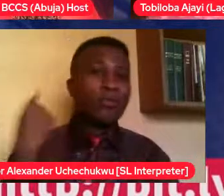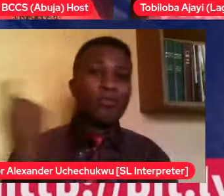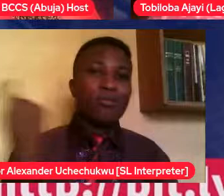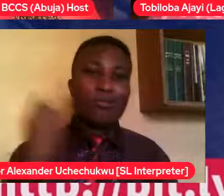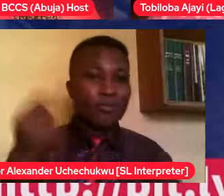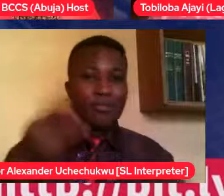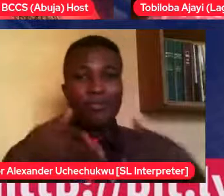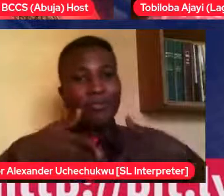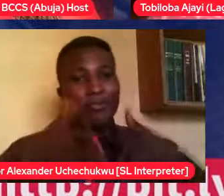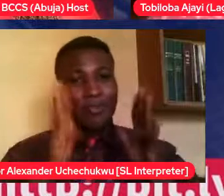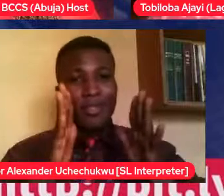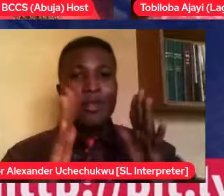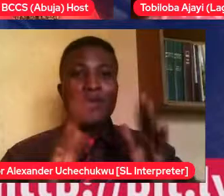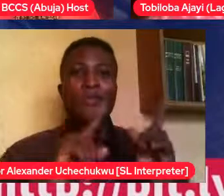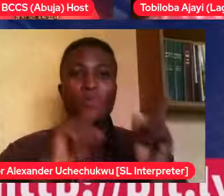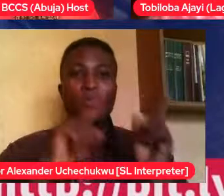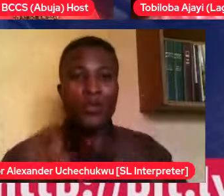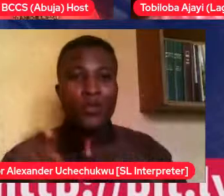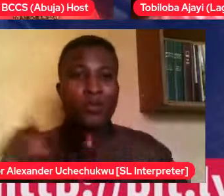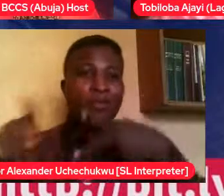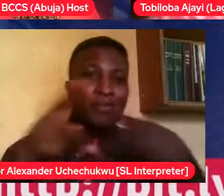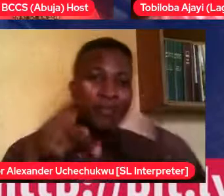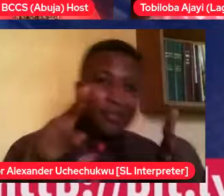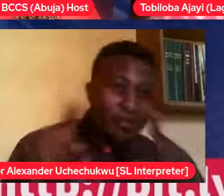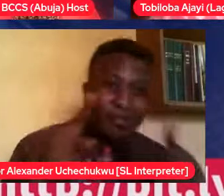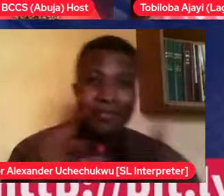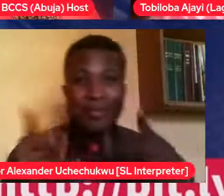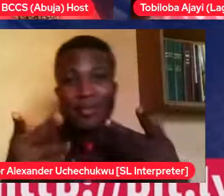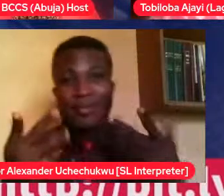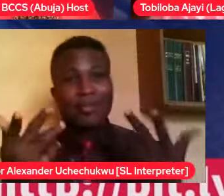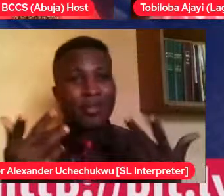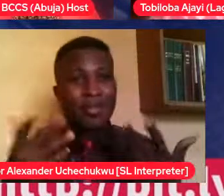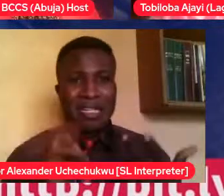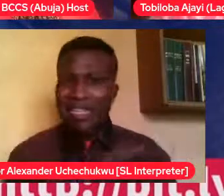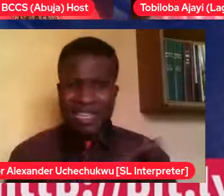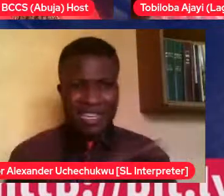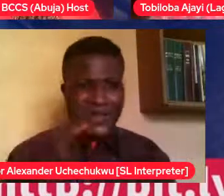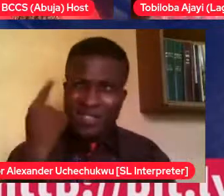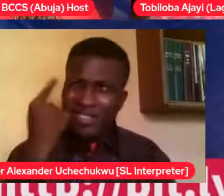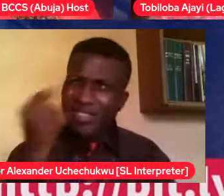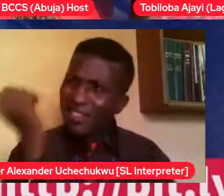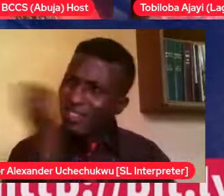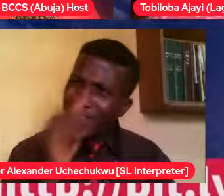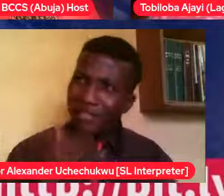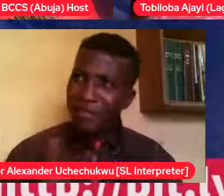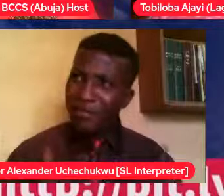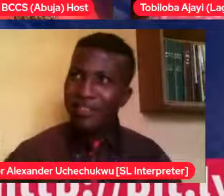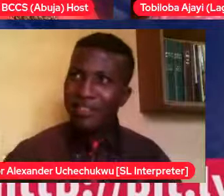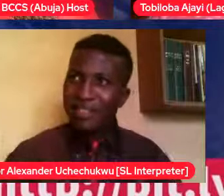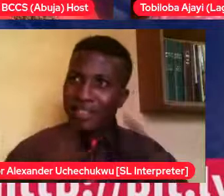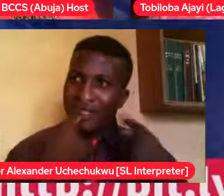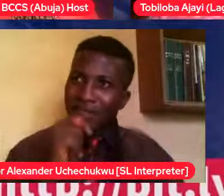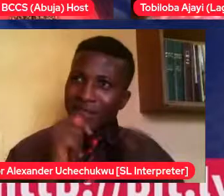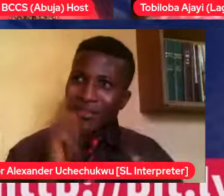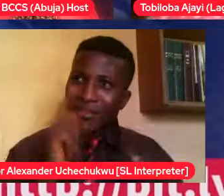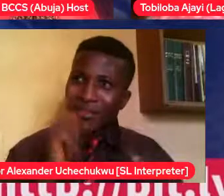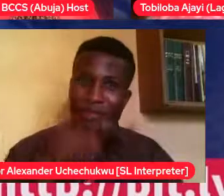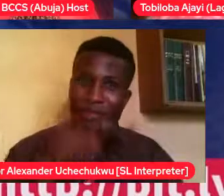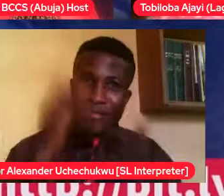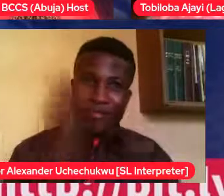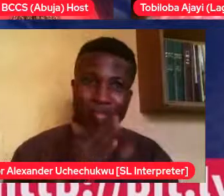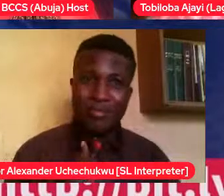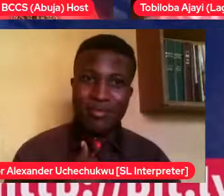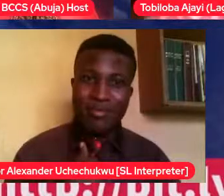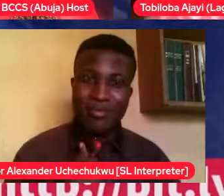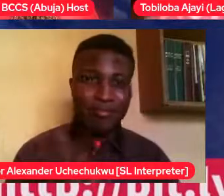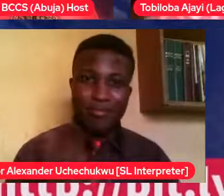I don't think anybody ever tried it, but I pity the person who would have tried it is my mother. I don't think you'd have lived it down if you had tried